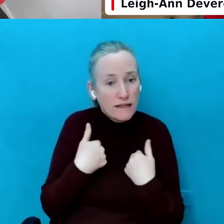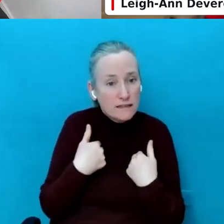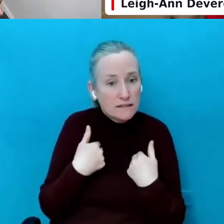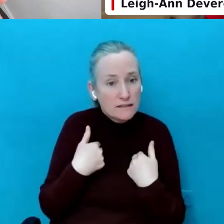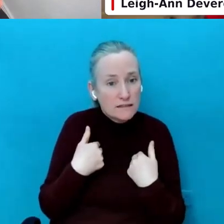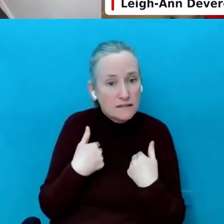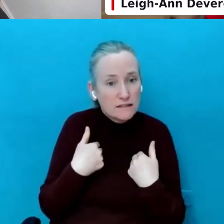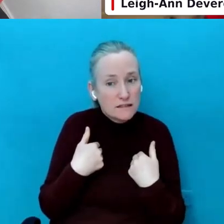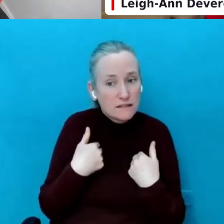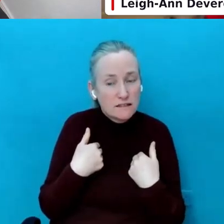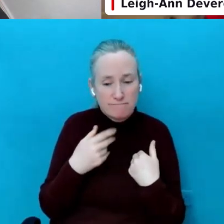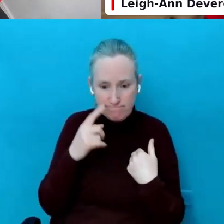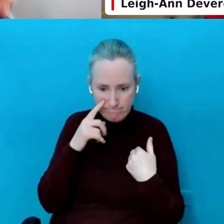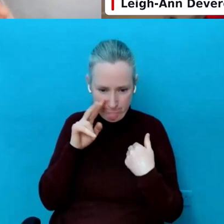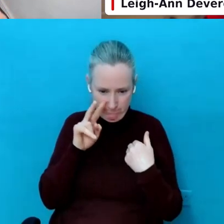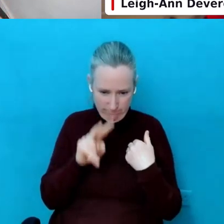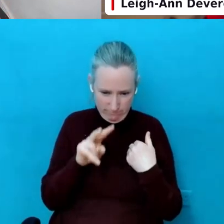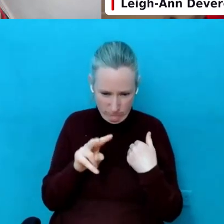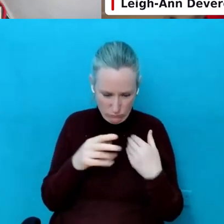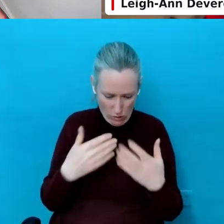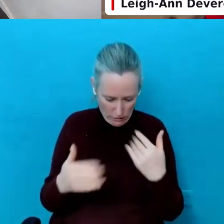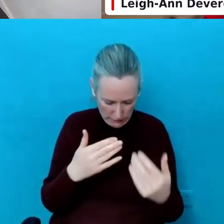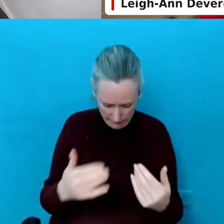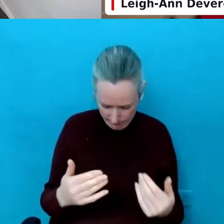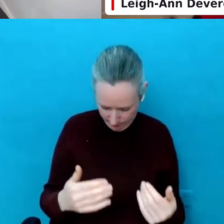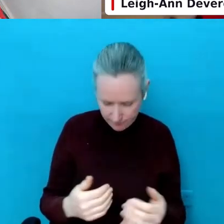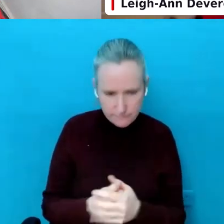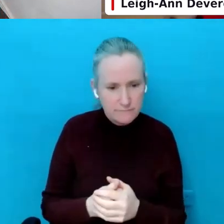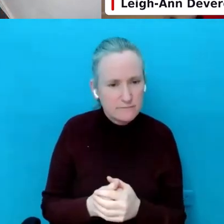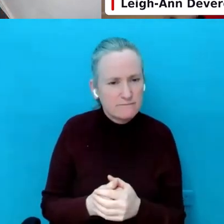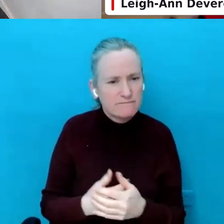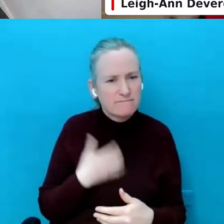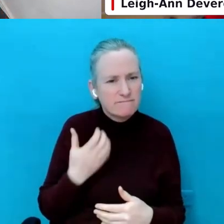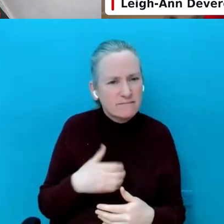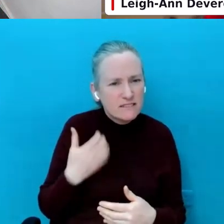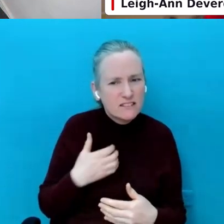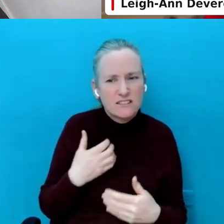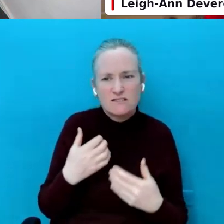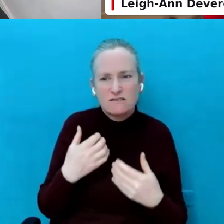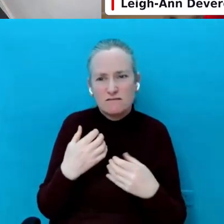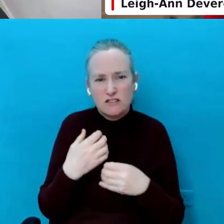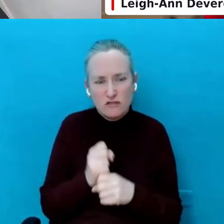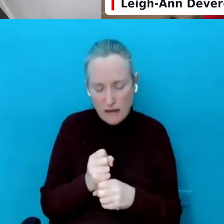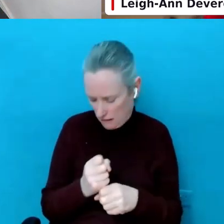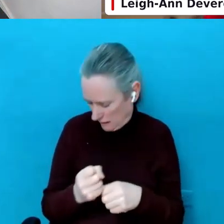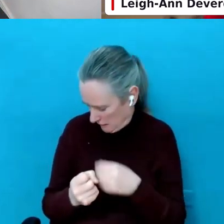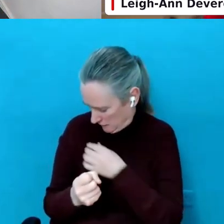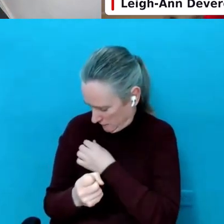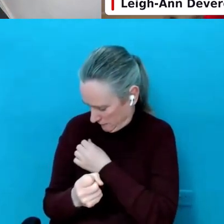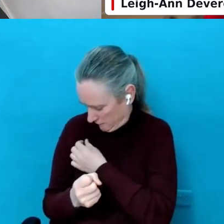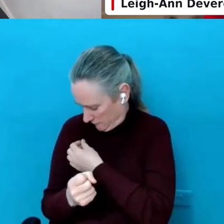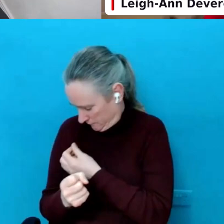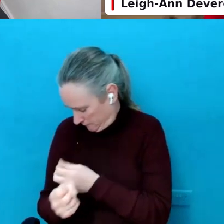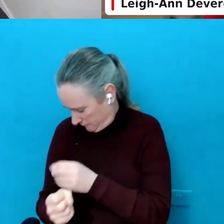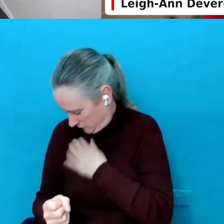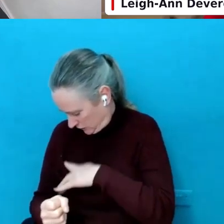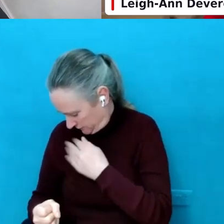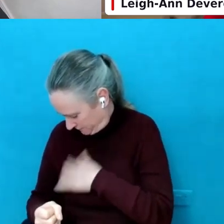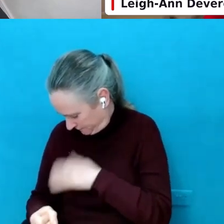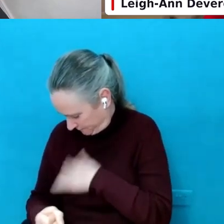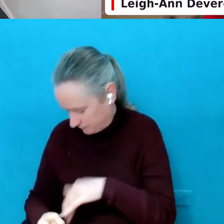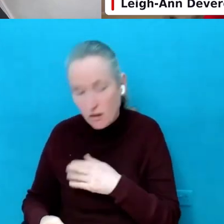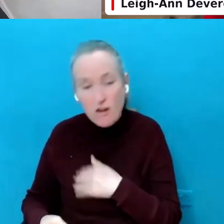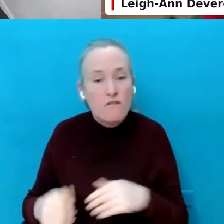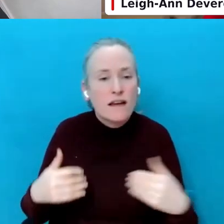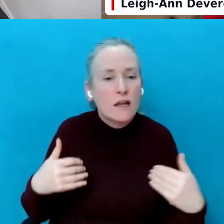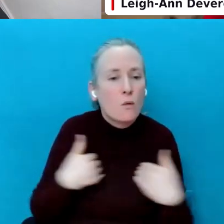You're screaming, you're getting extremely, you know, irritated, frustrated. You know, we're really worried about you. This is not